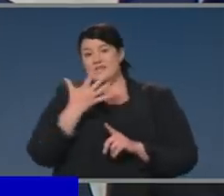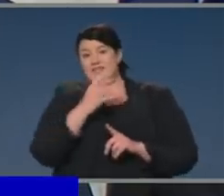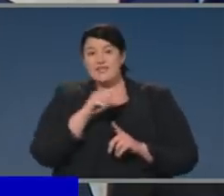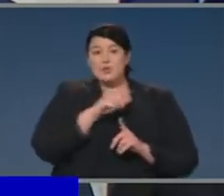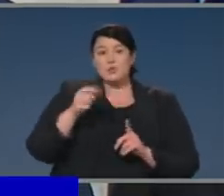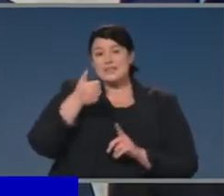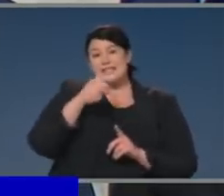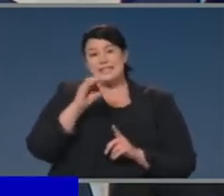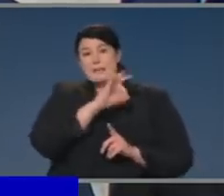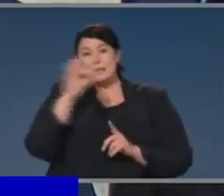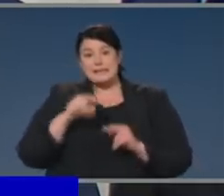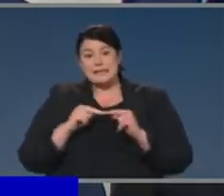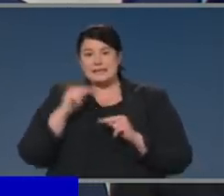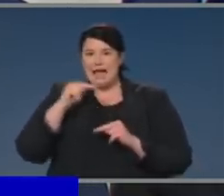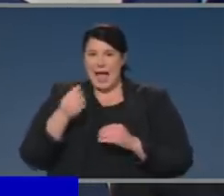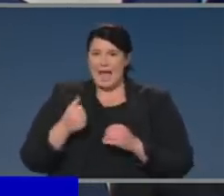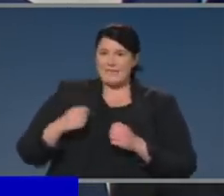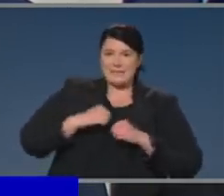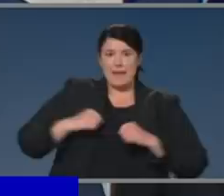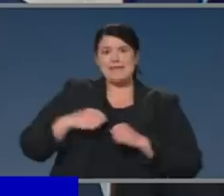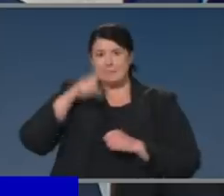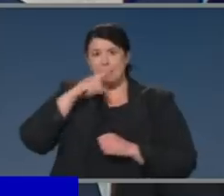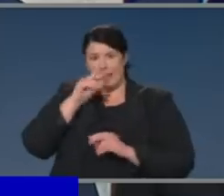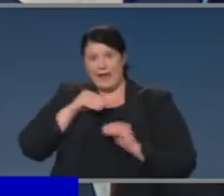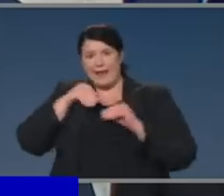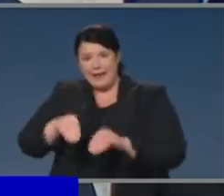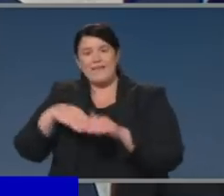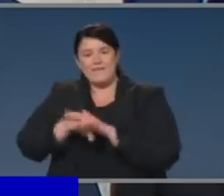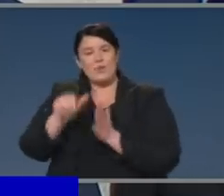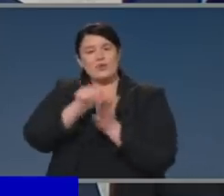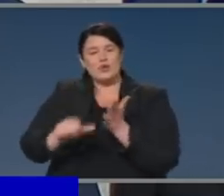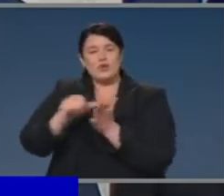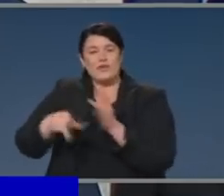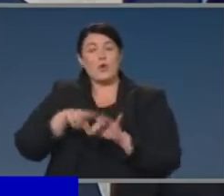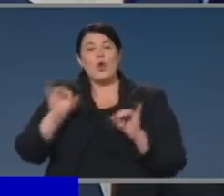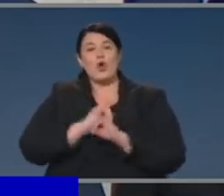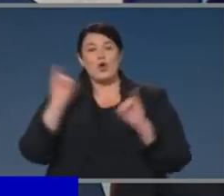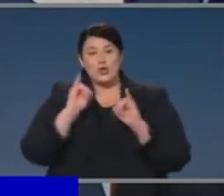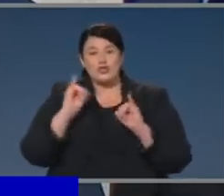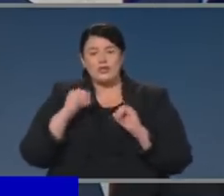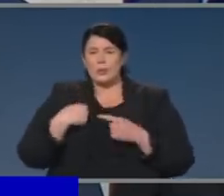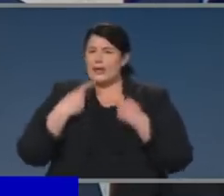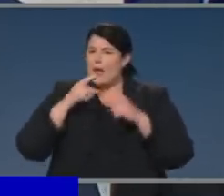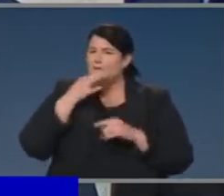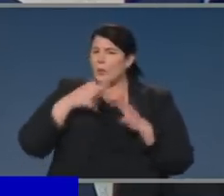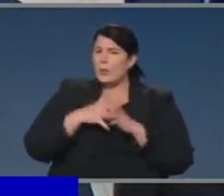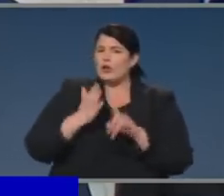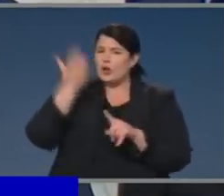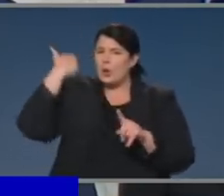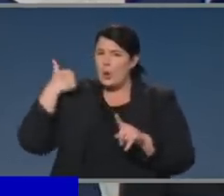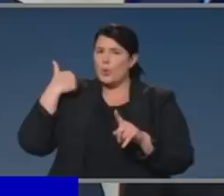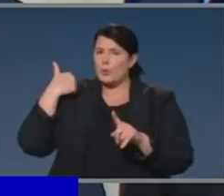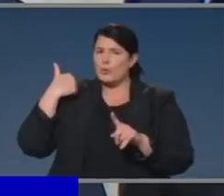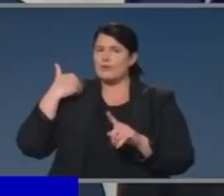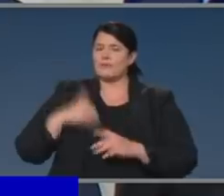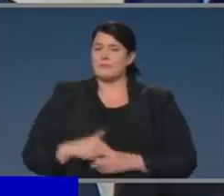starting to see some increase with elective surgery relaxations announced a few weeks ago, but there is now